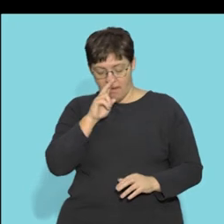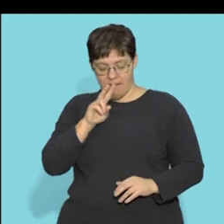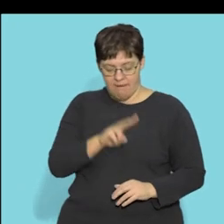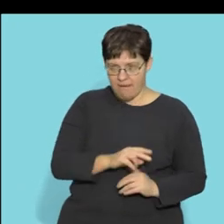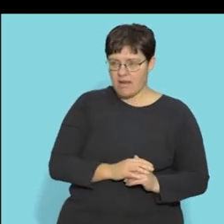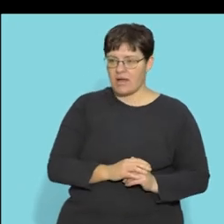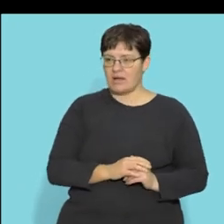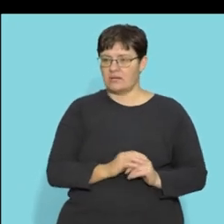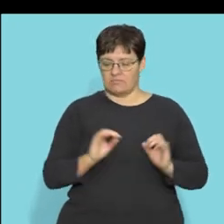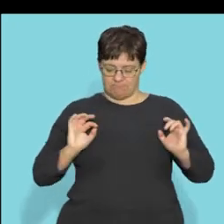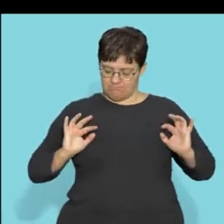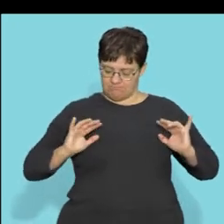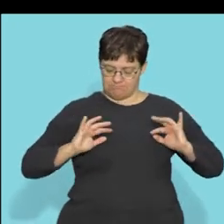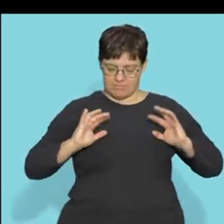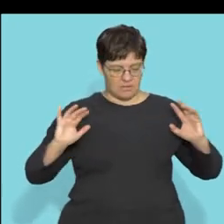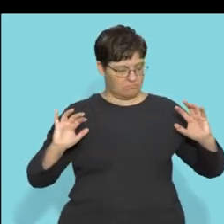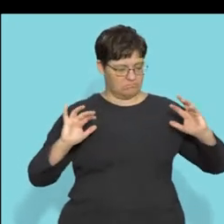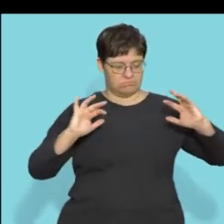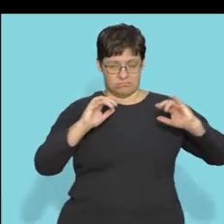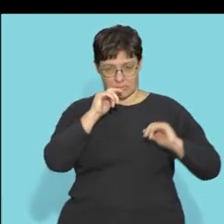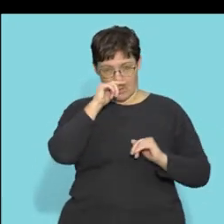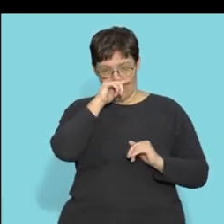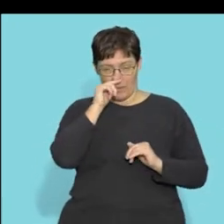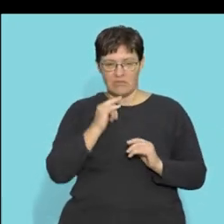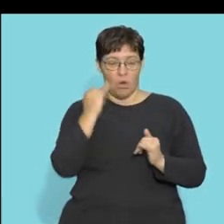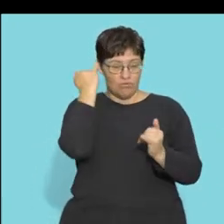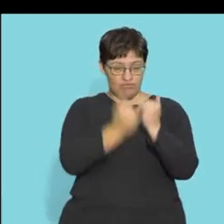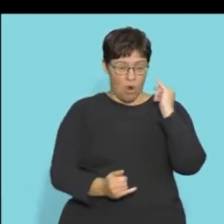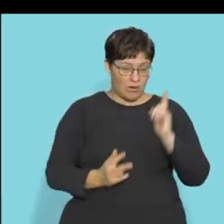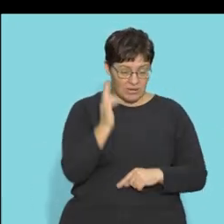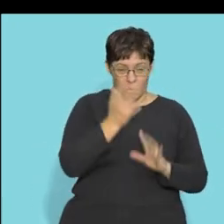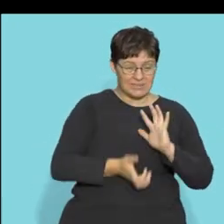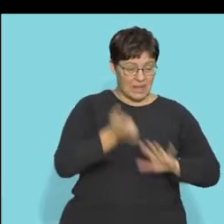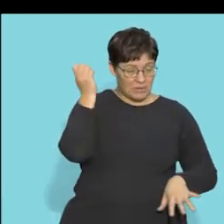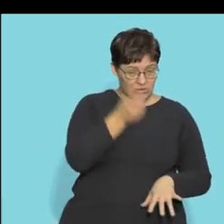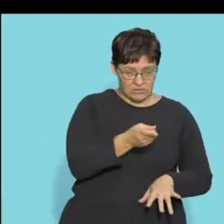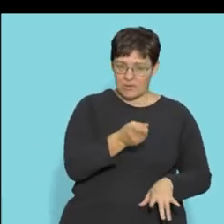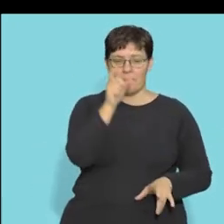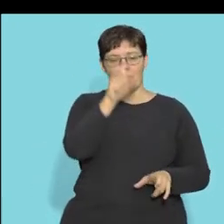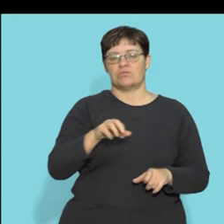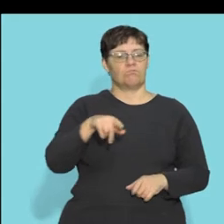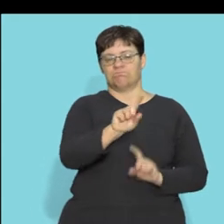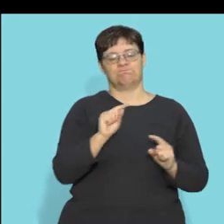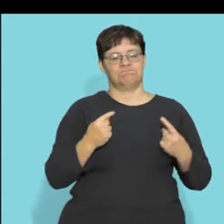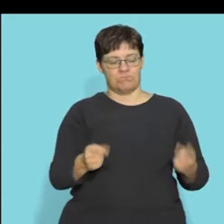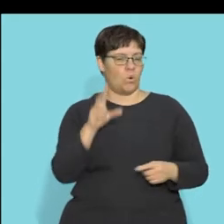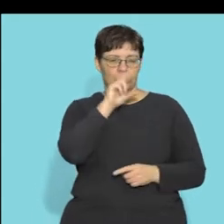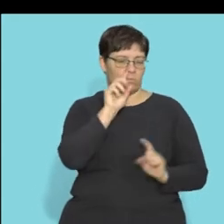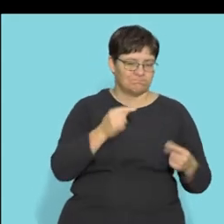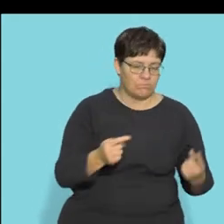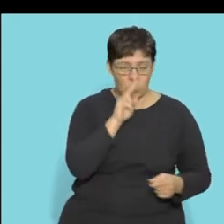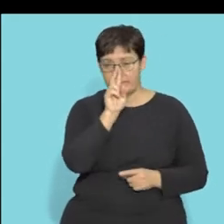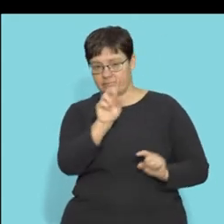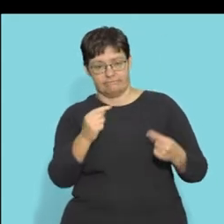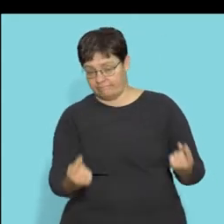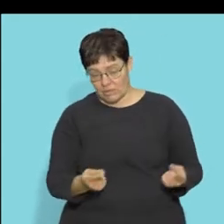You can see those little fibers there. Those are the roots there. If he cuts it, the wrong one there or damages, the person won't be able to walk